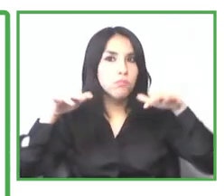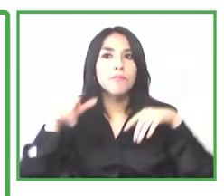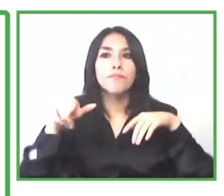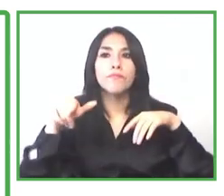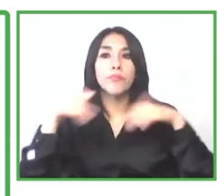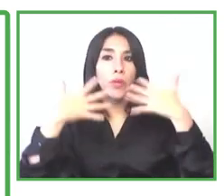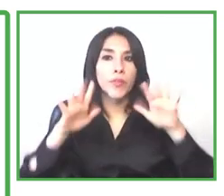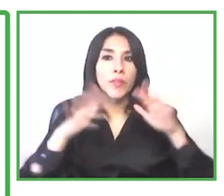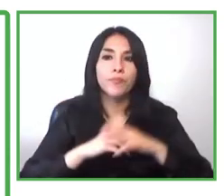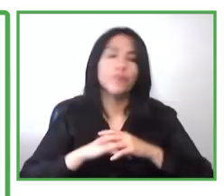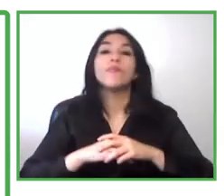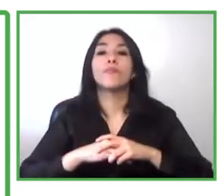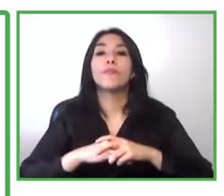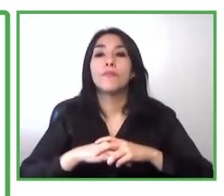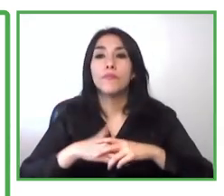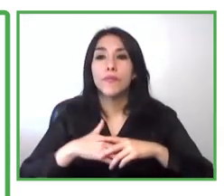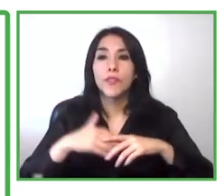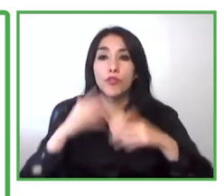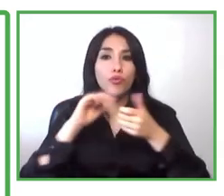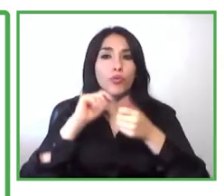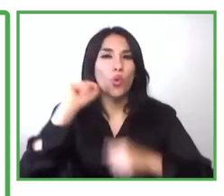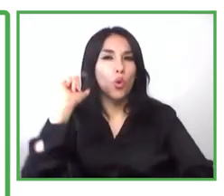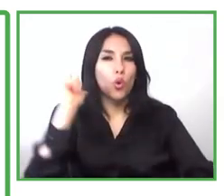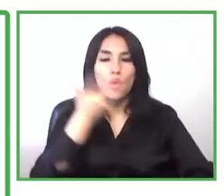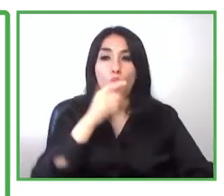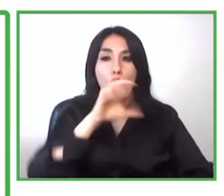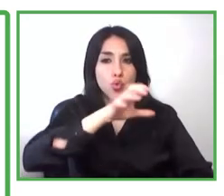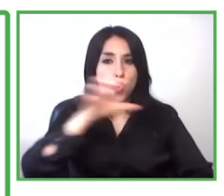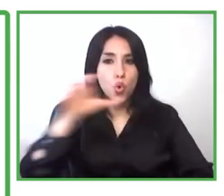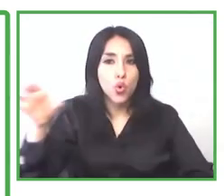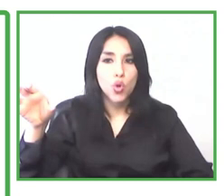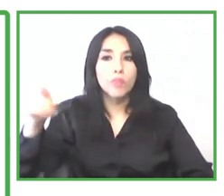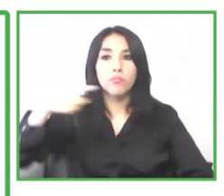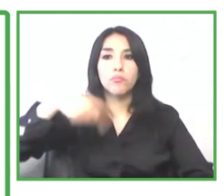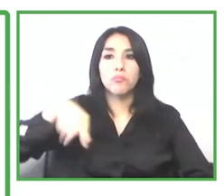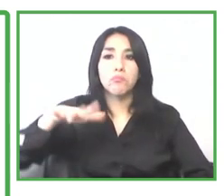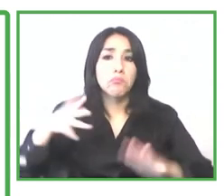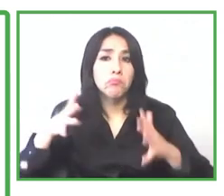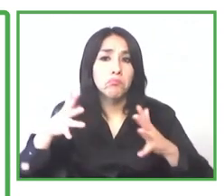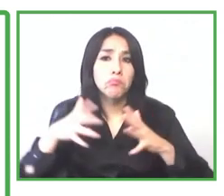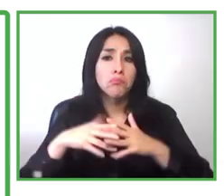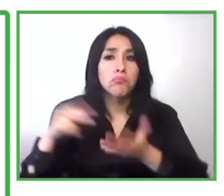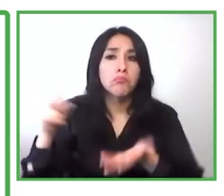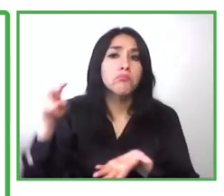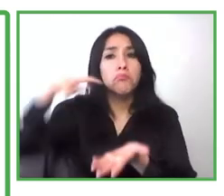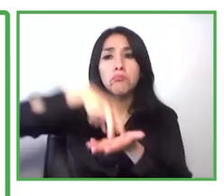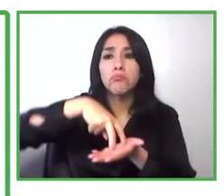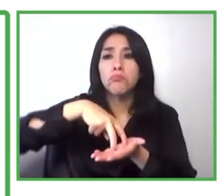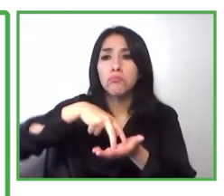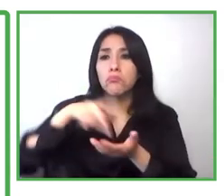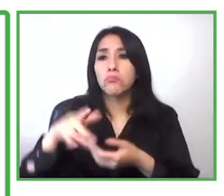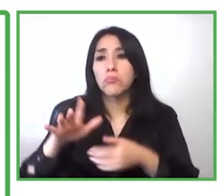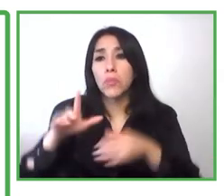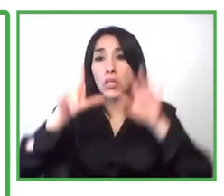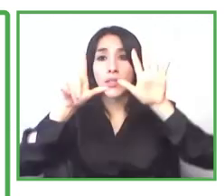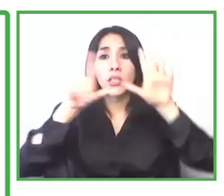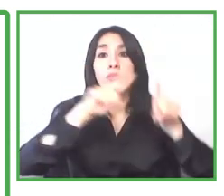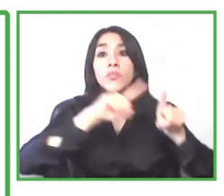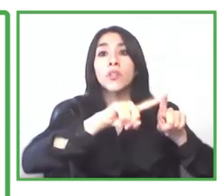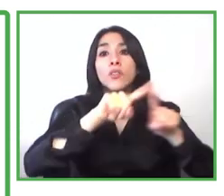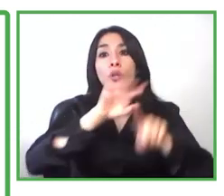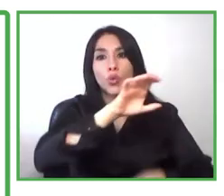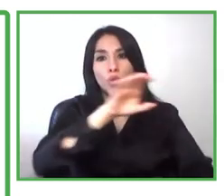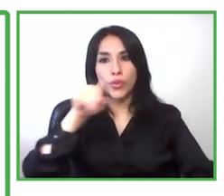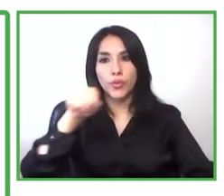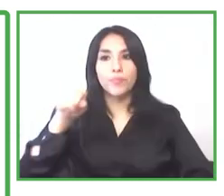cities of congo yes and if i can also say something uh